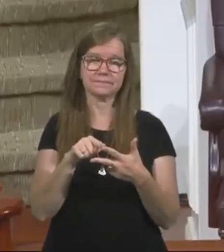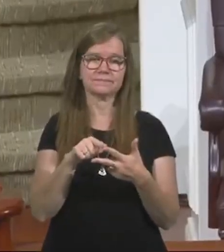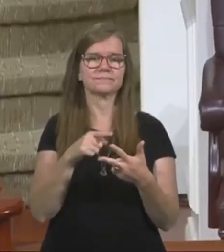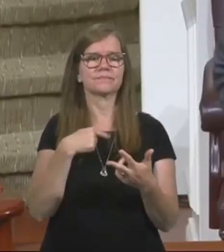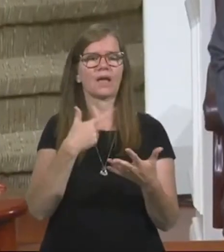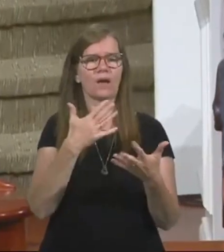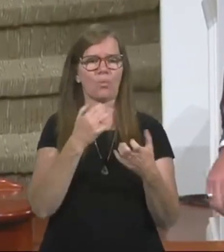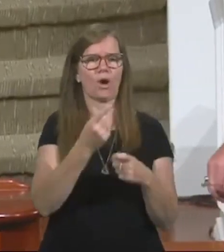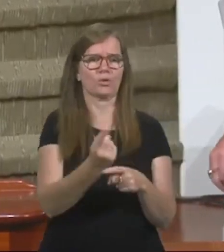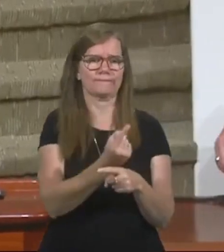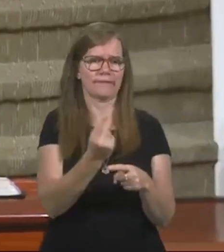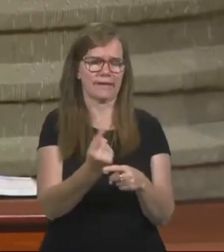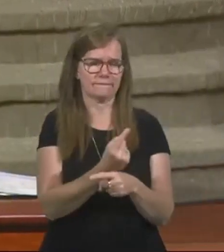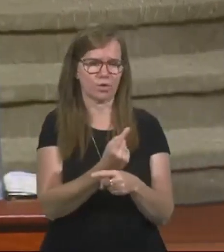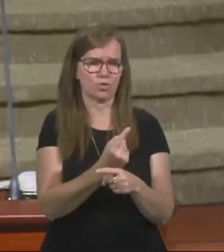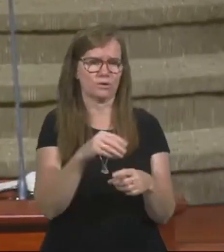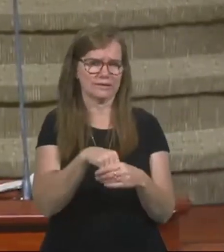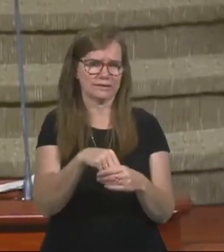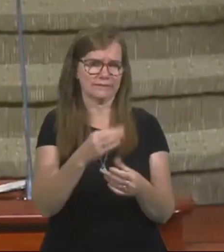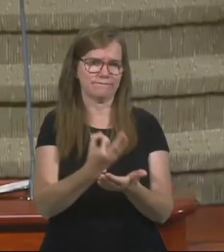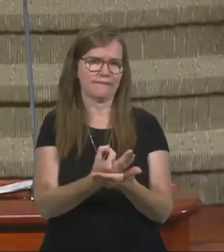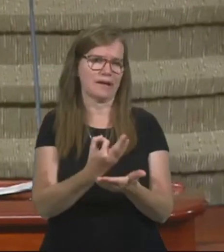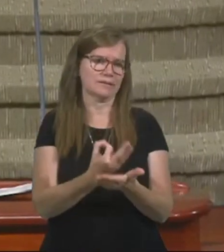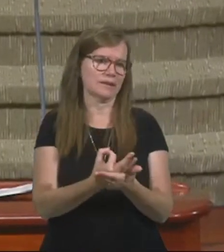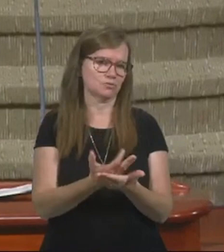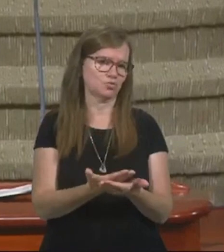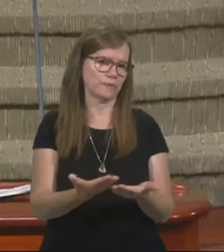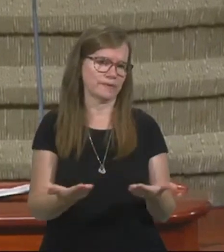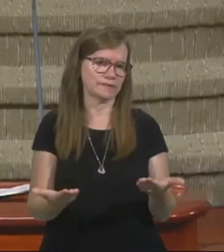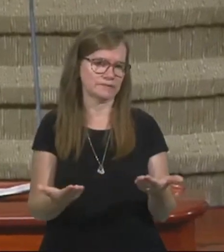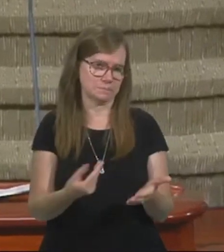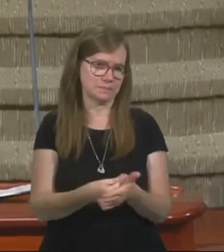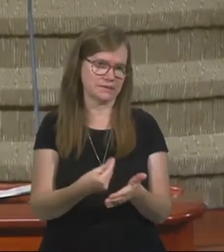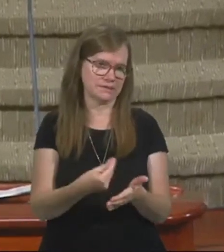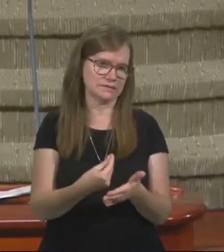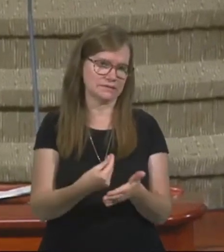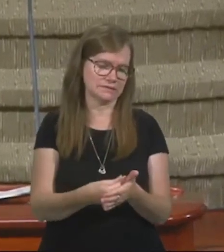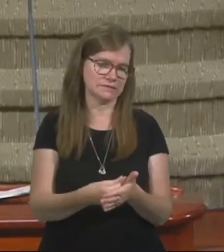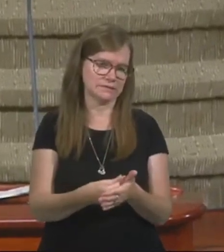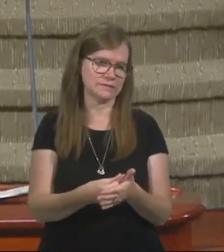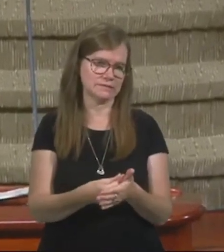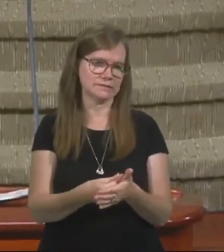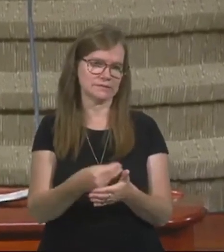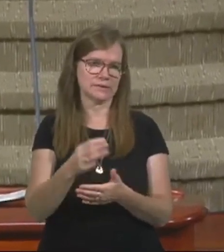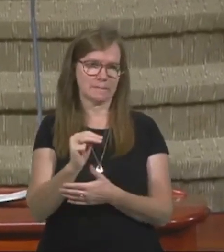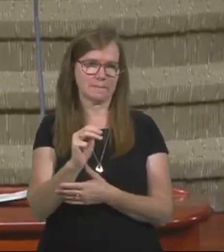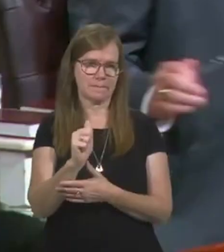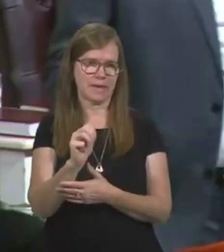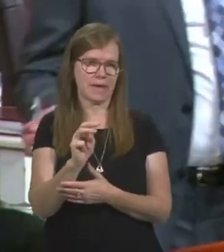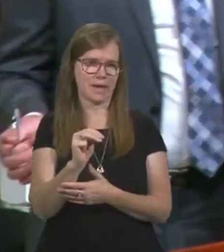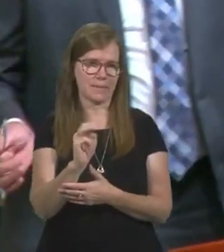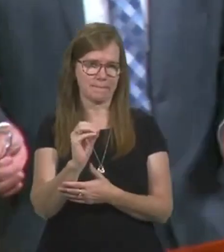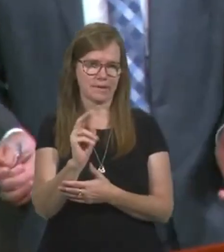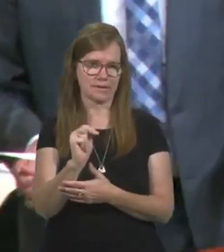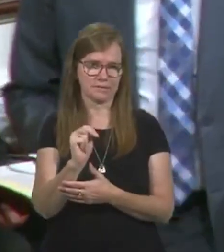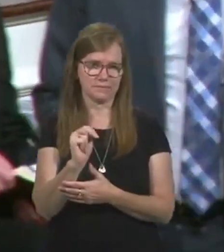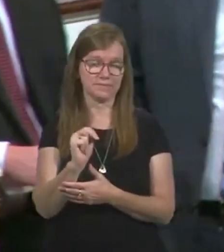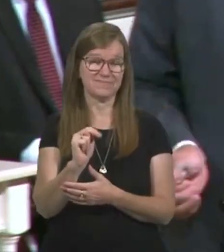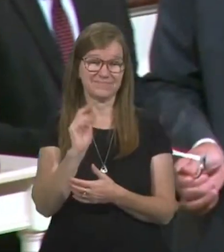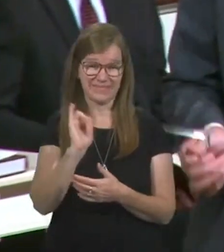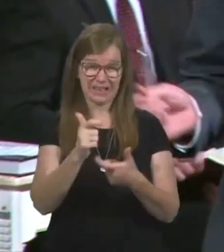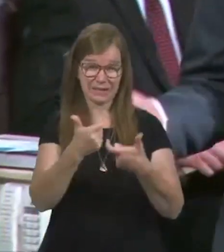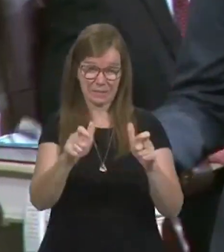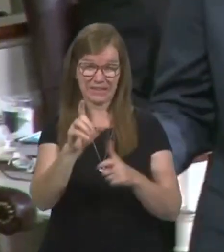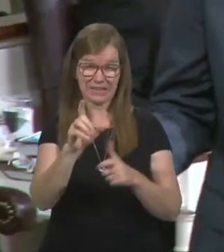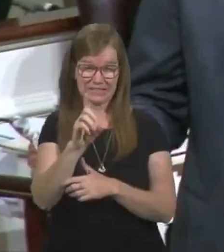said, I want you to be faithful in financial things. Money, mammon. Now, money is a big deal.